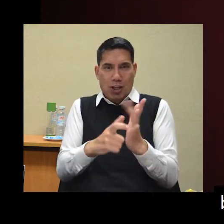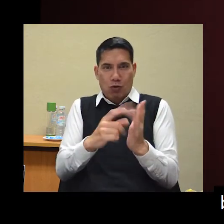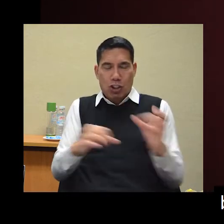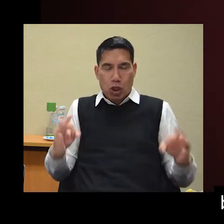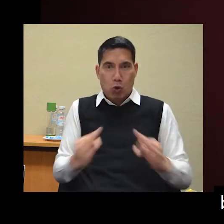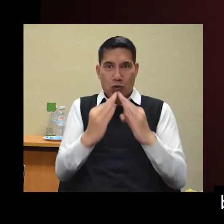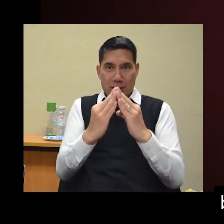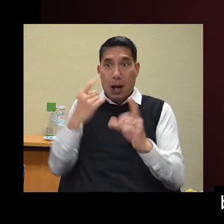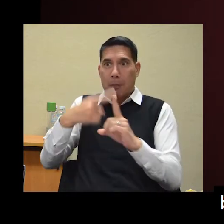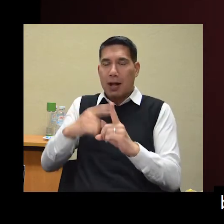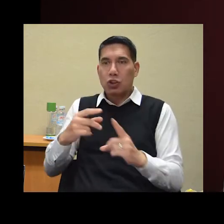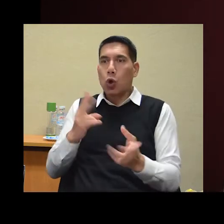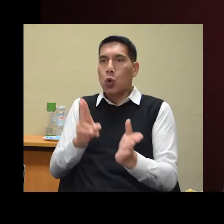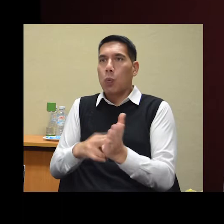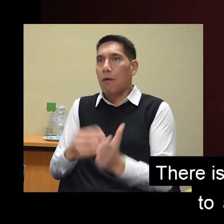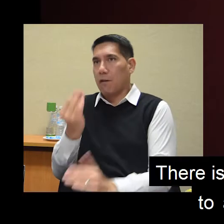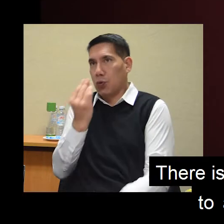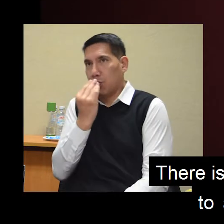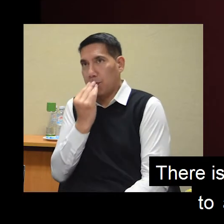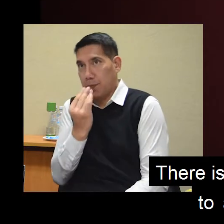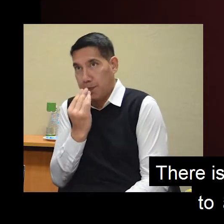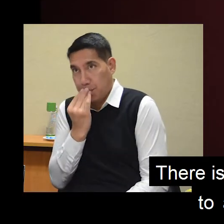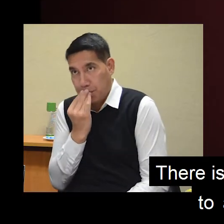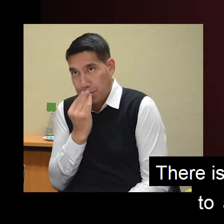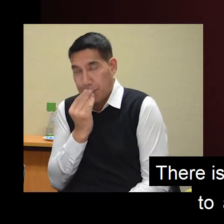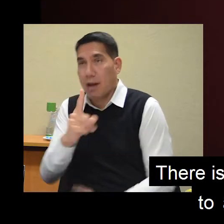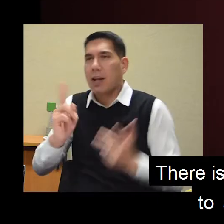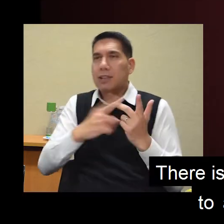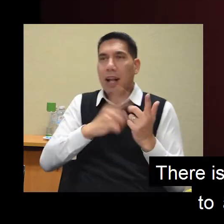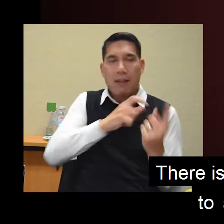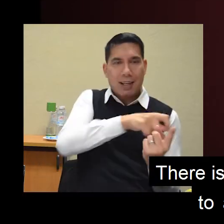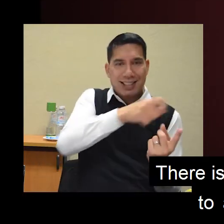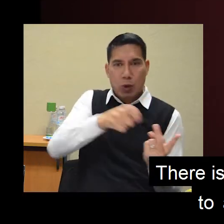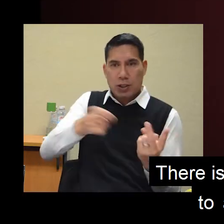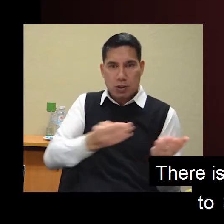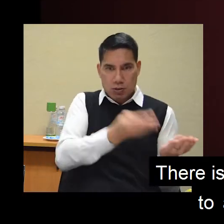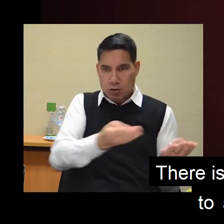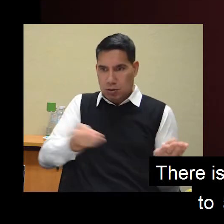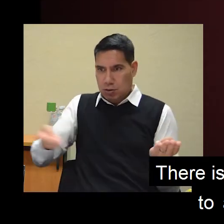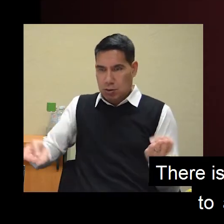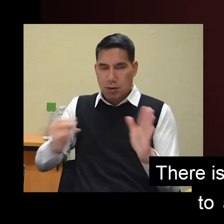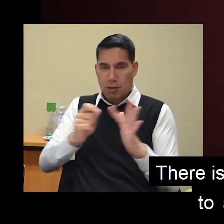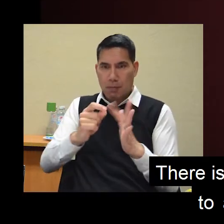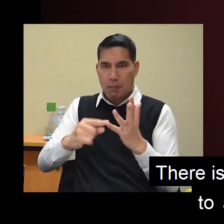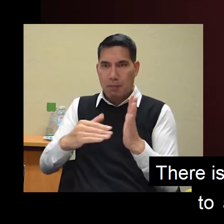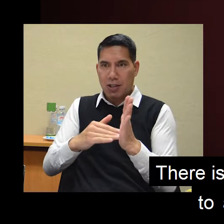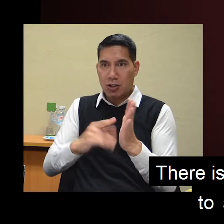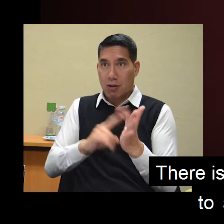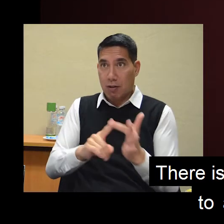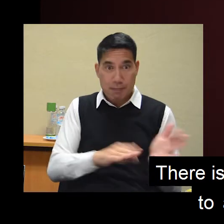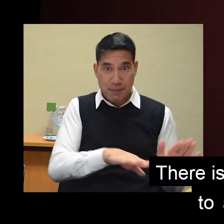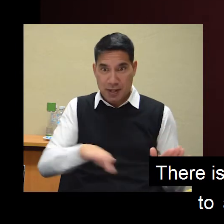ordinary food. There is another sequence puzzle which is very very similar to